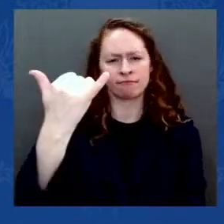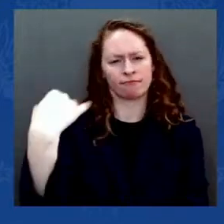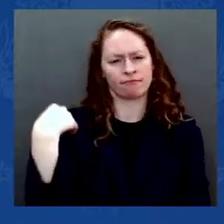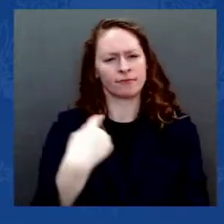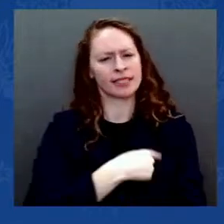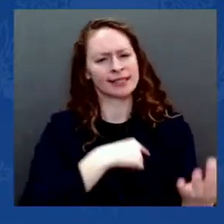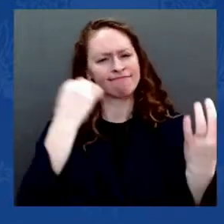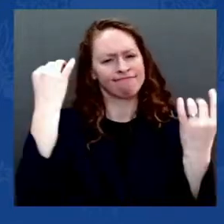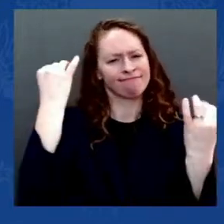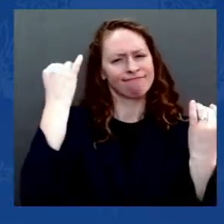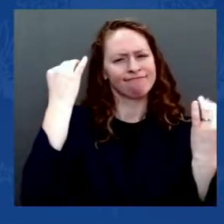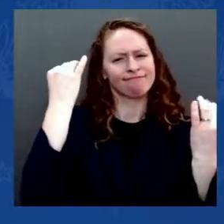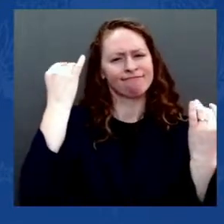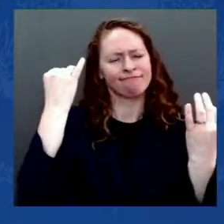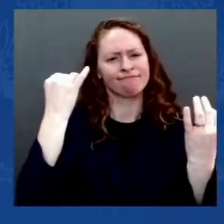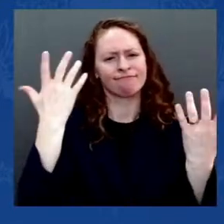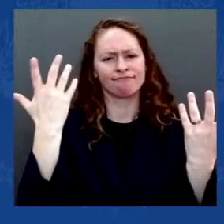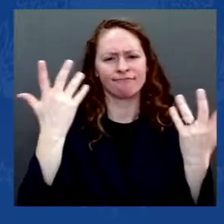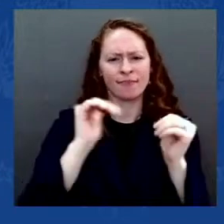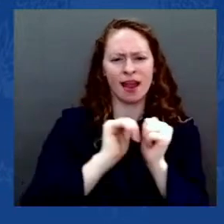and the greed of the few,